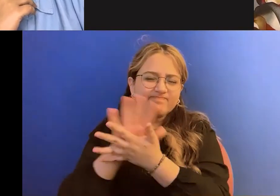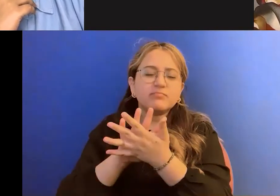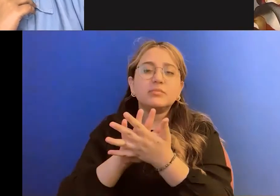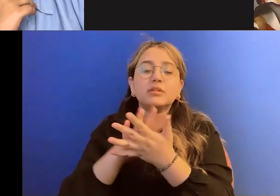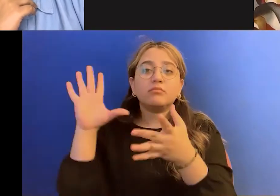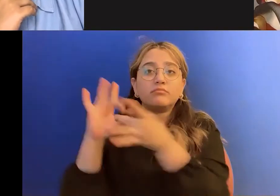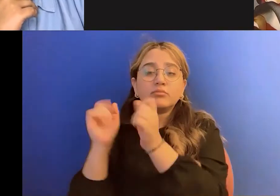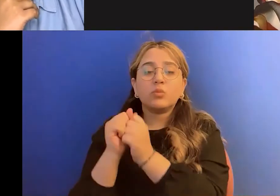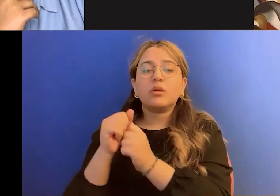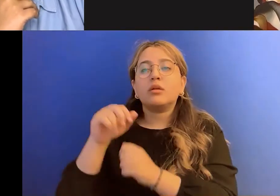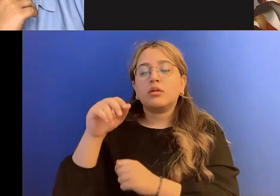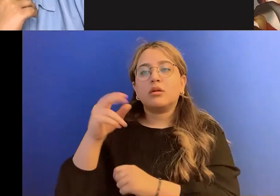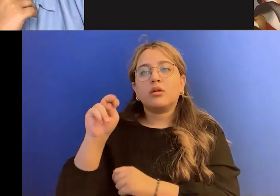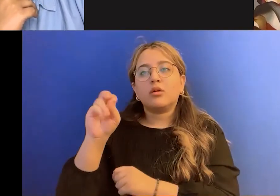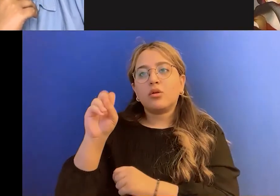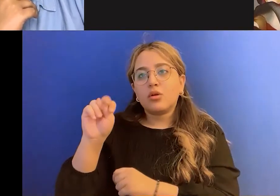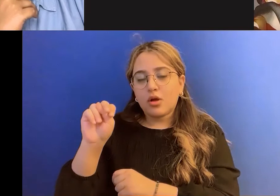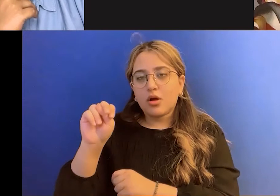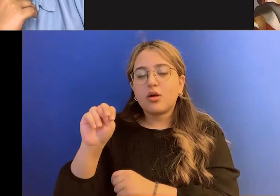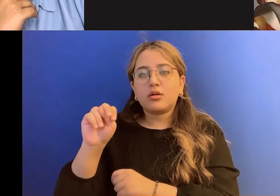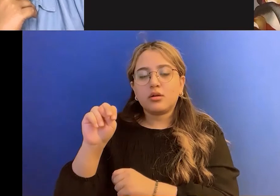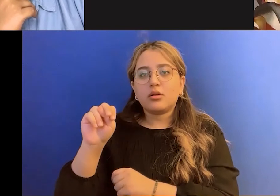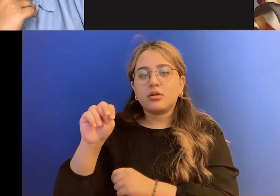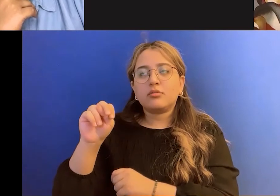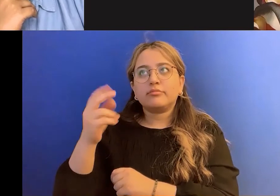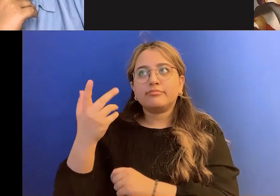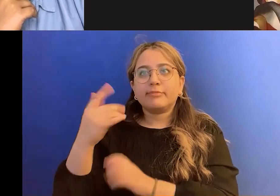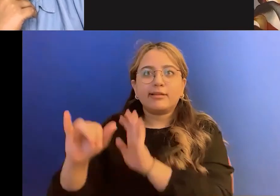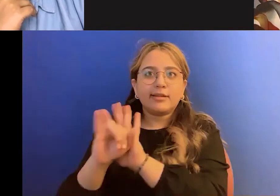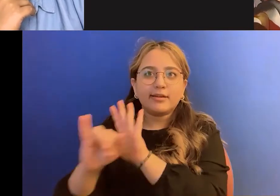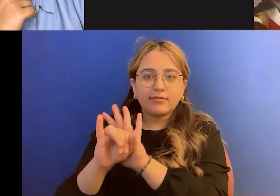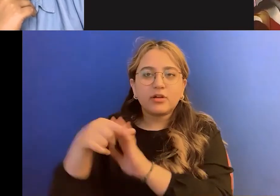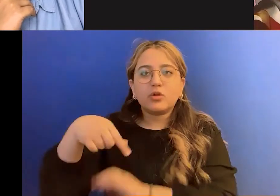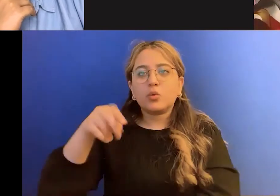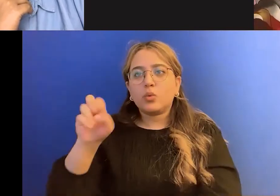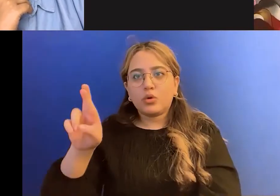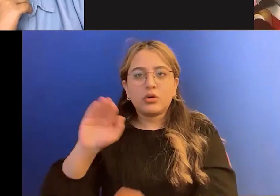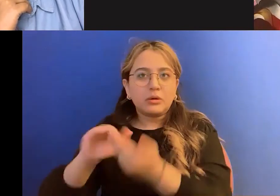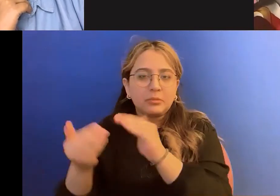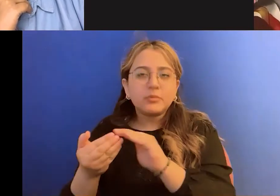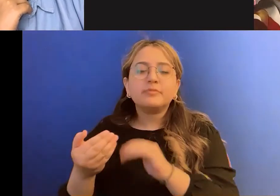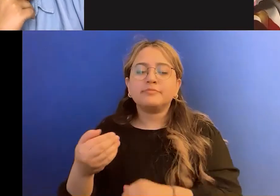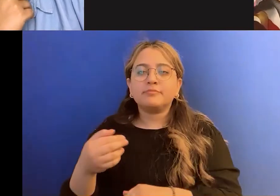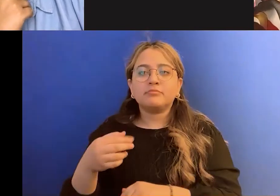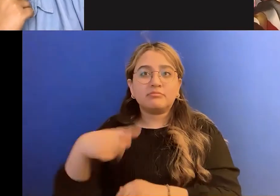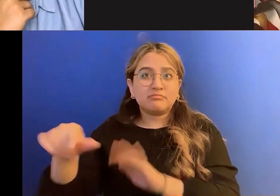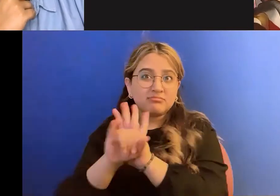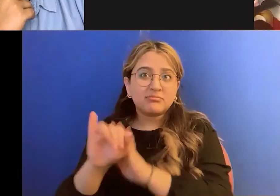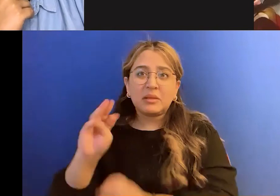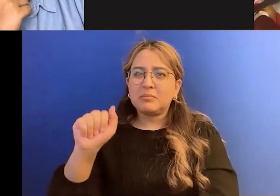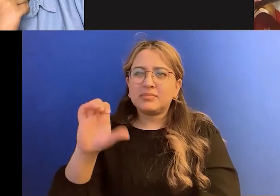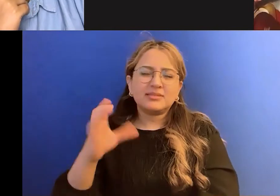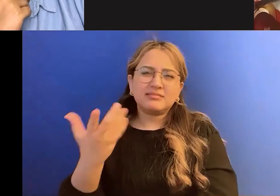masculine. Um, I think, um, body image could be one thing, you know, just,